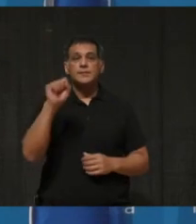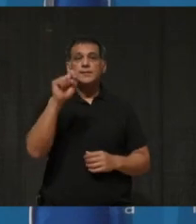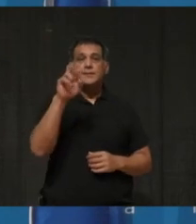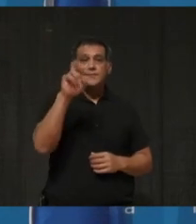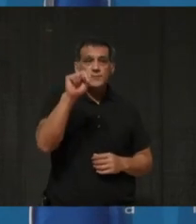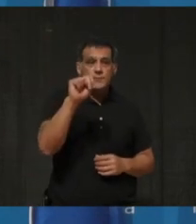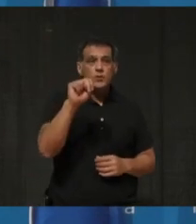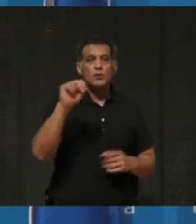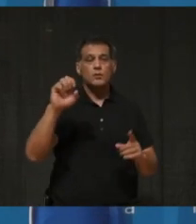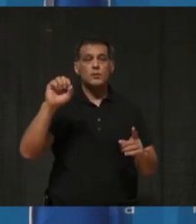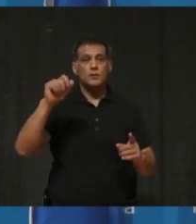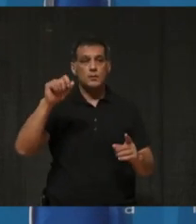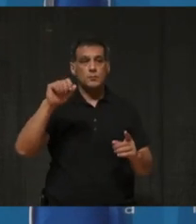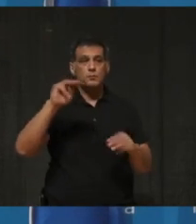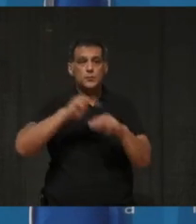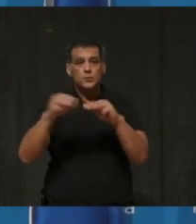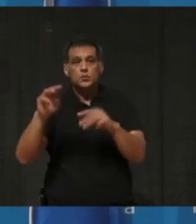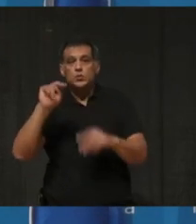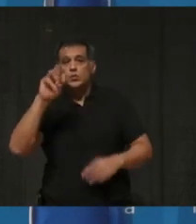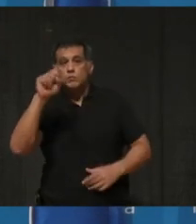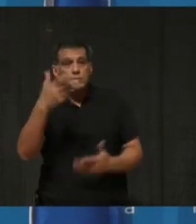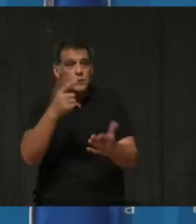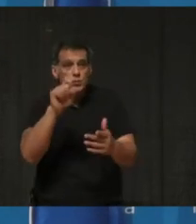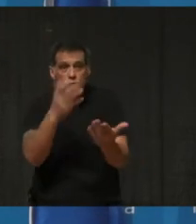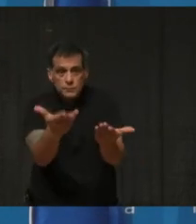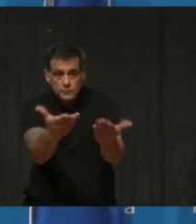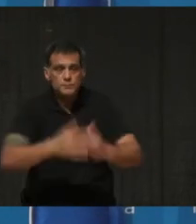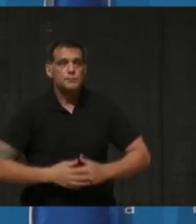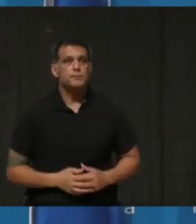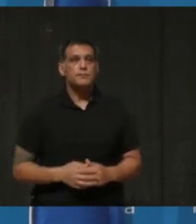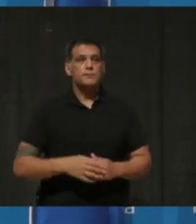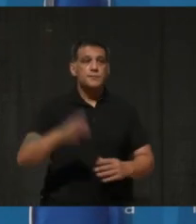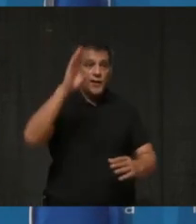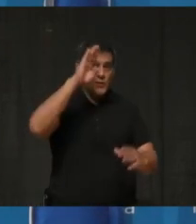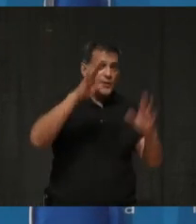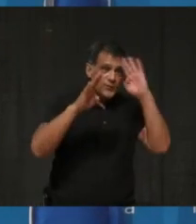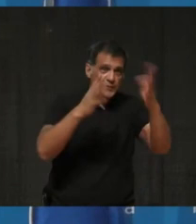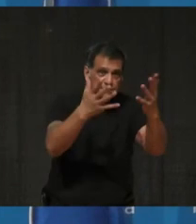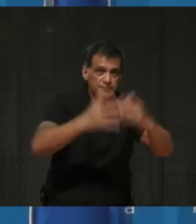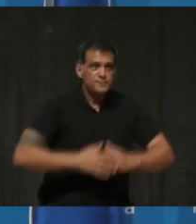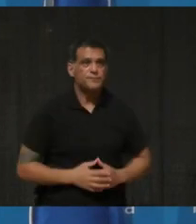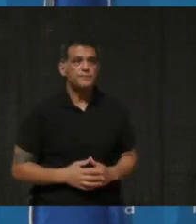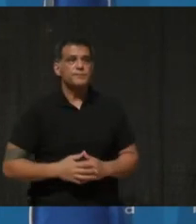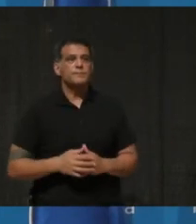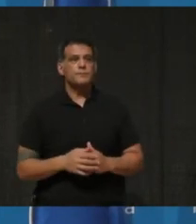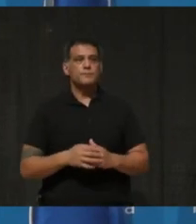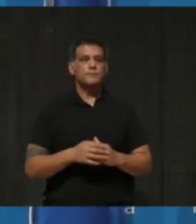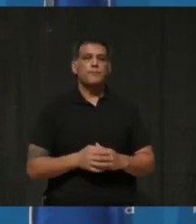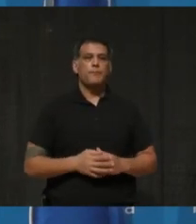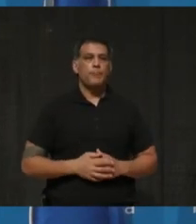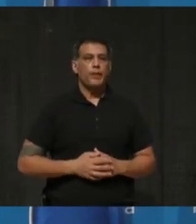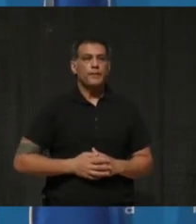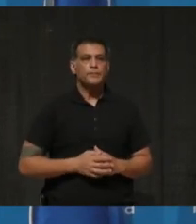News. Go ahead, Steve. Mayor Comby, how are you? I'm welcome. I'm good, Steve. Always good. Thank you. How about you?